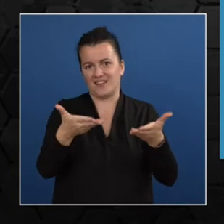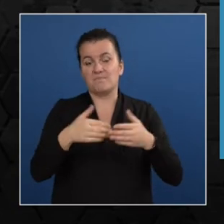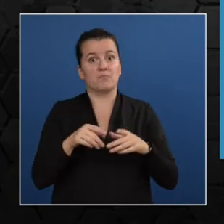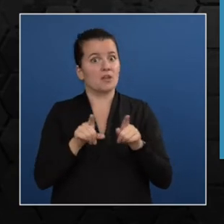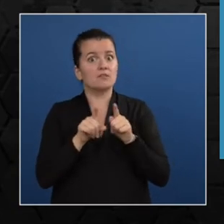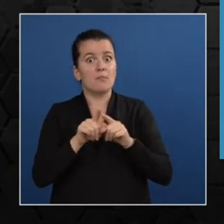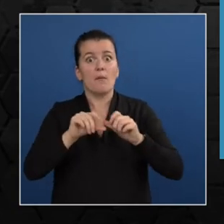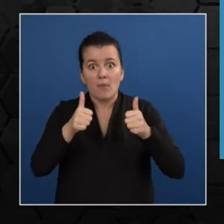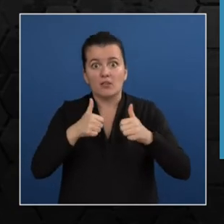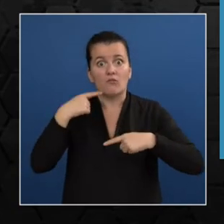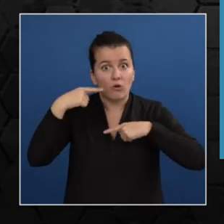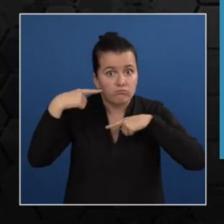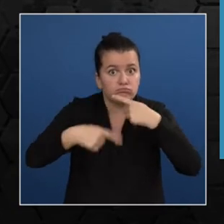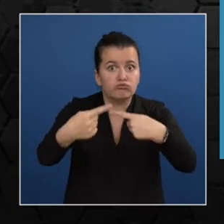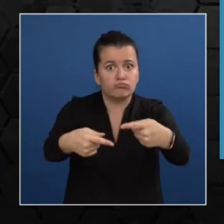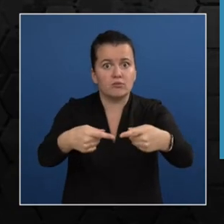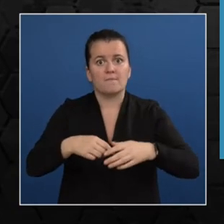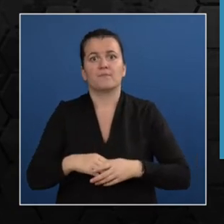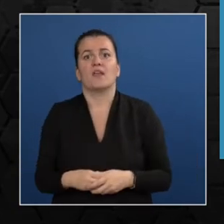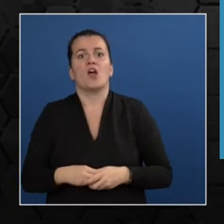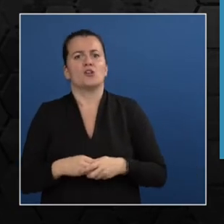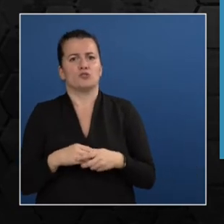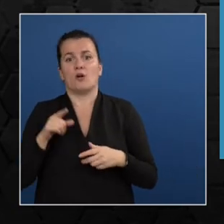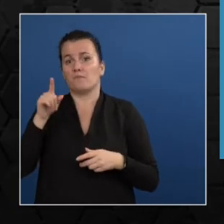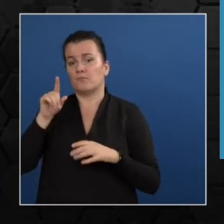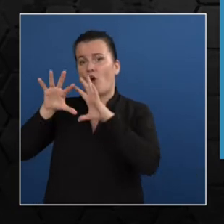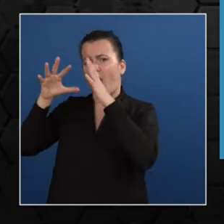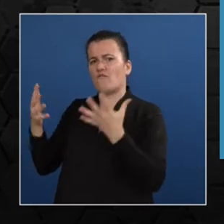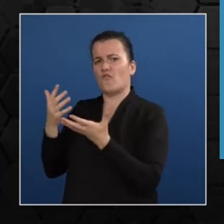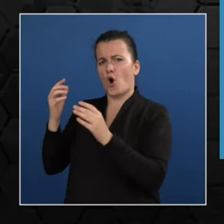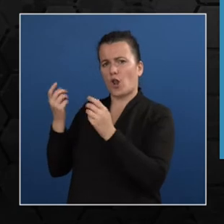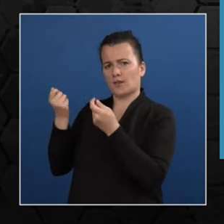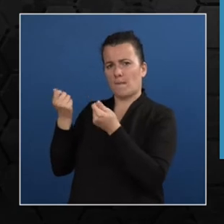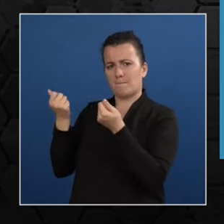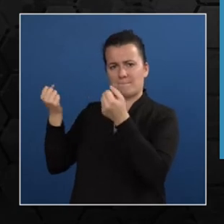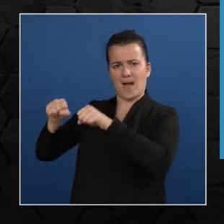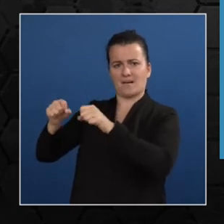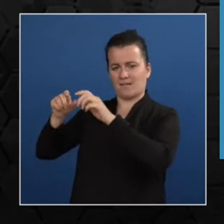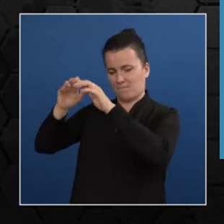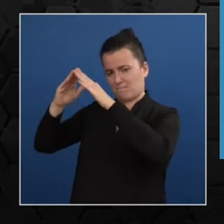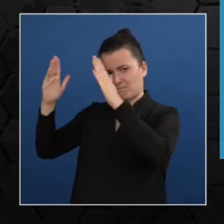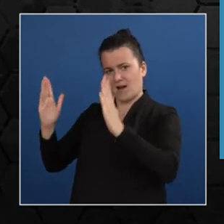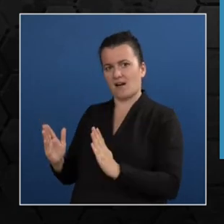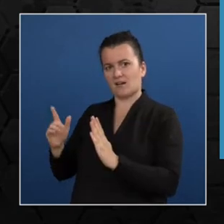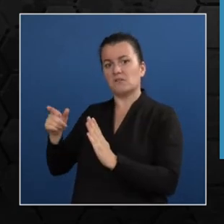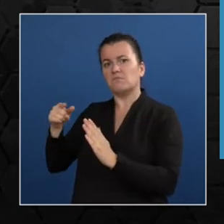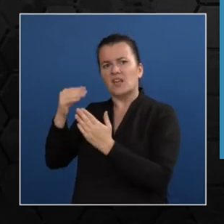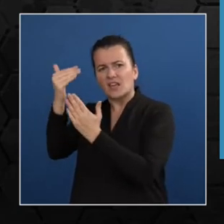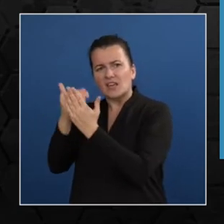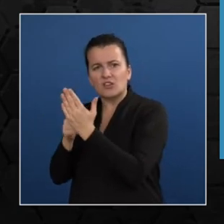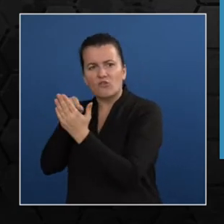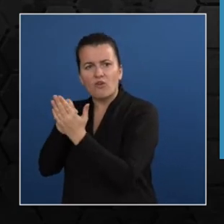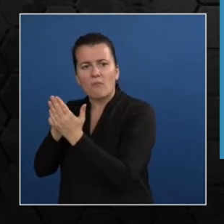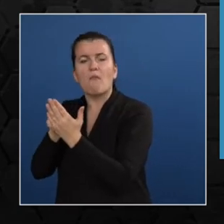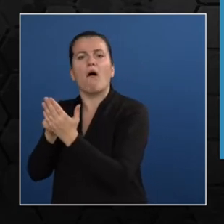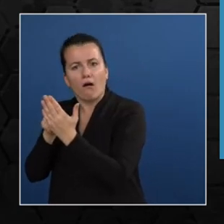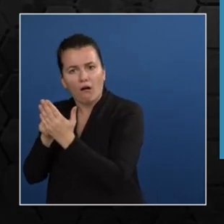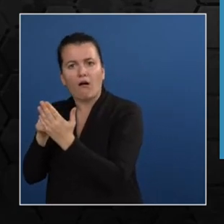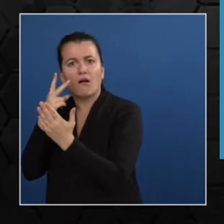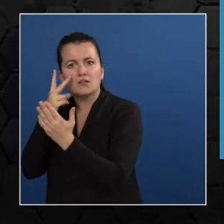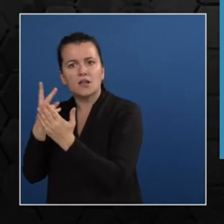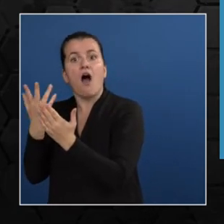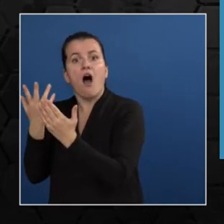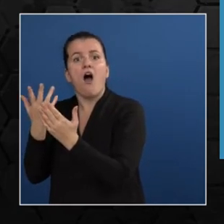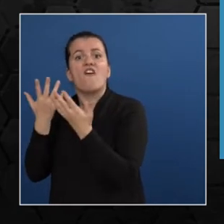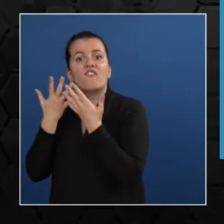if we take a look at the ITS World Bank 2016 toolkit, it states that retrofitting modern extensions to already established infrastructure